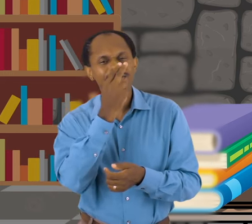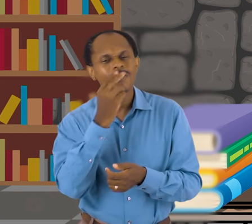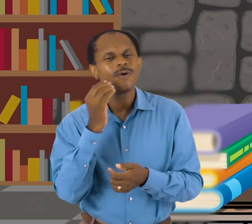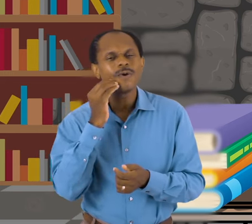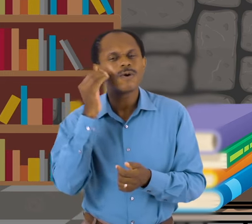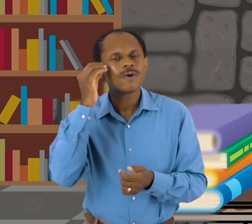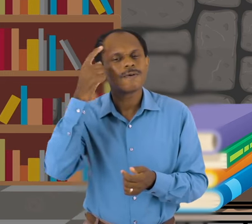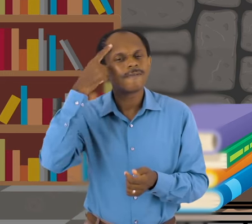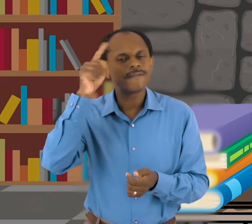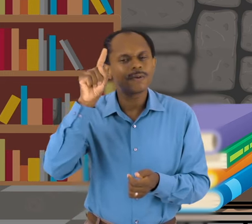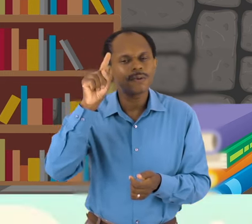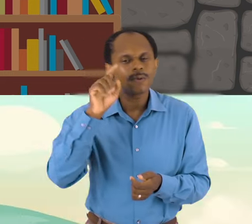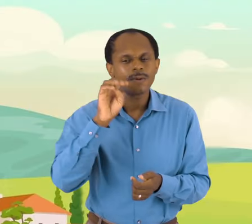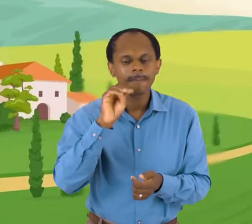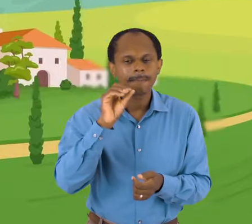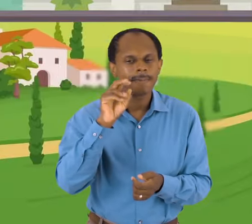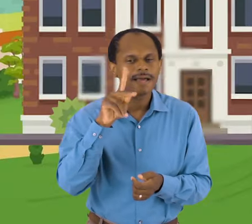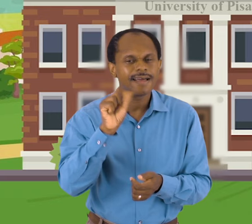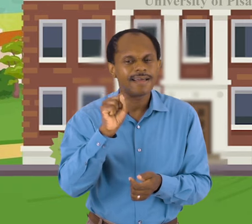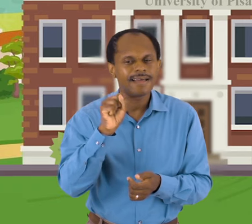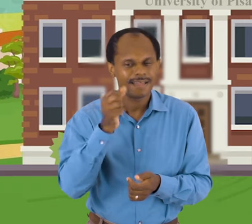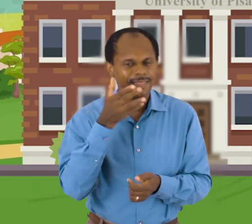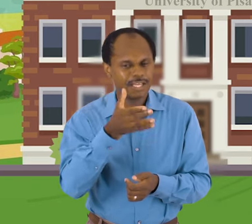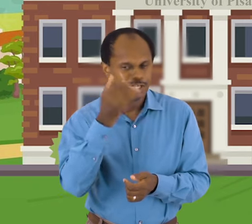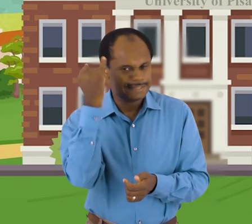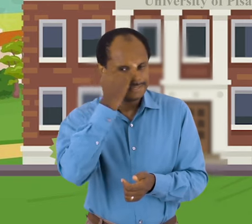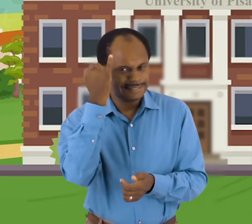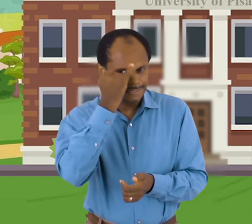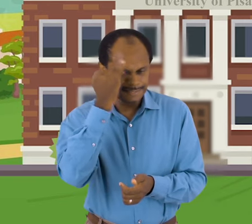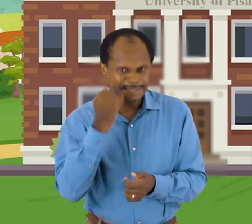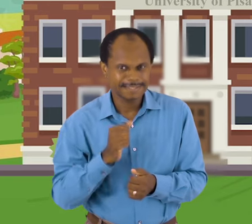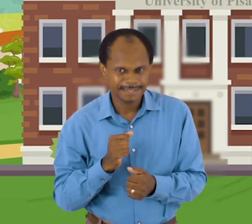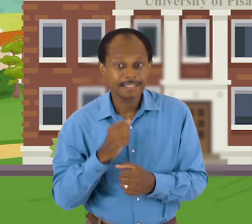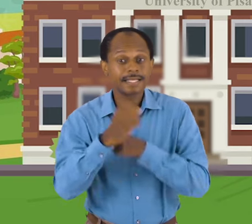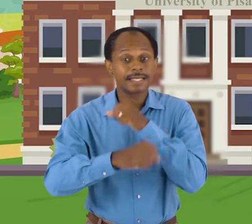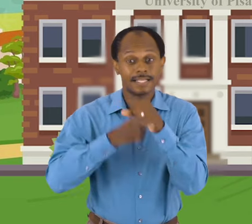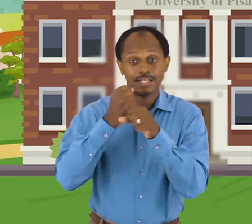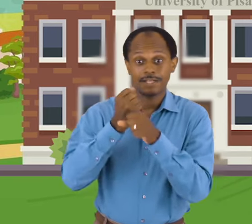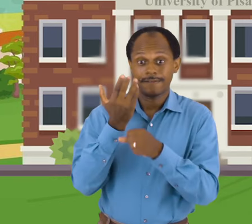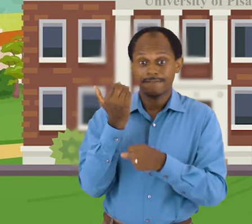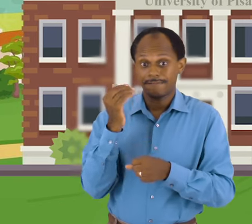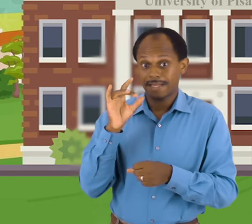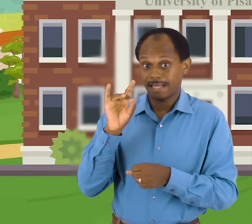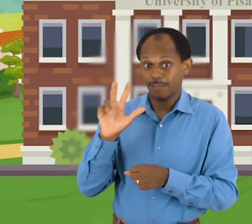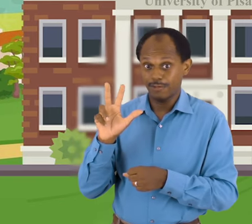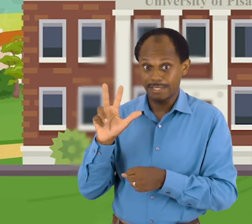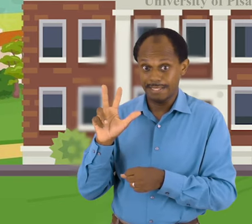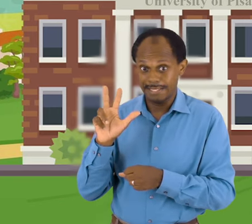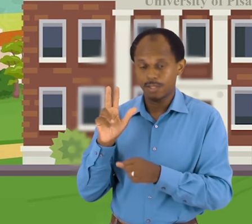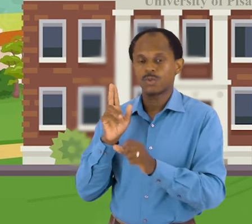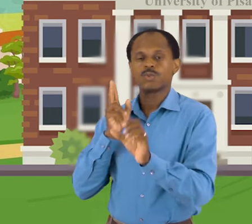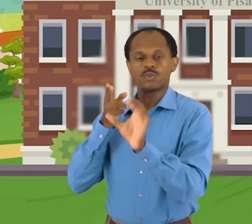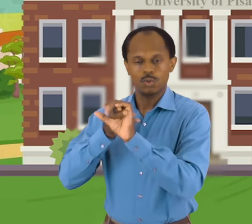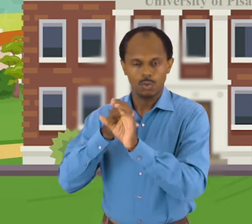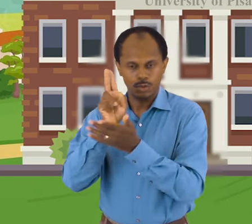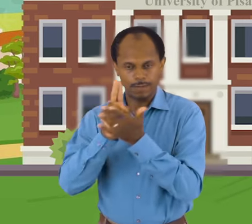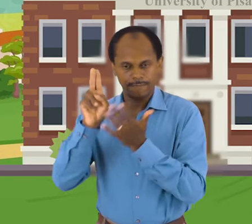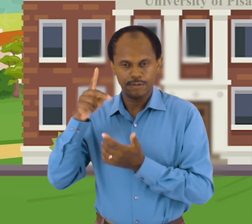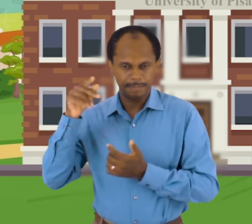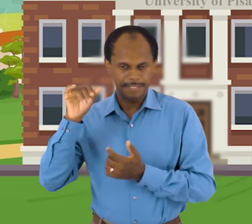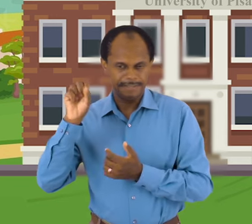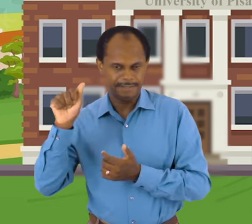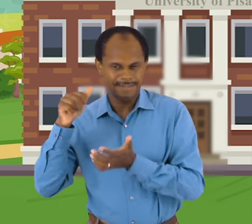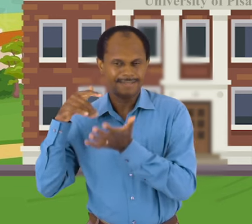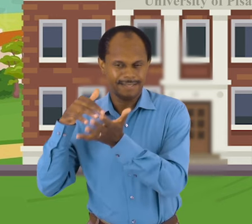in Florence, Italy. In 1583, he enrolled at the University of Pisa to study